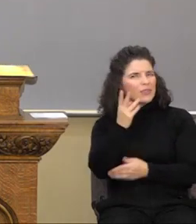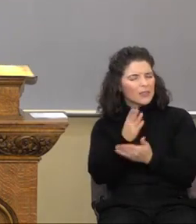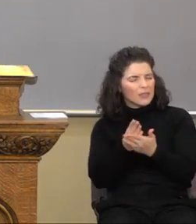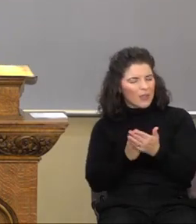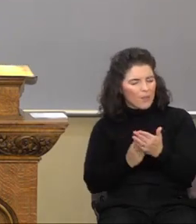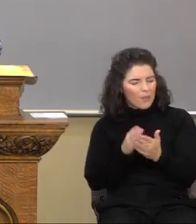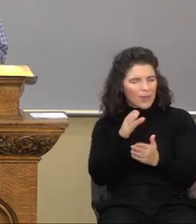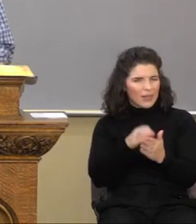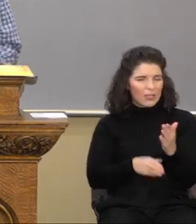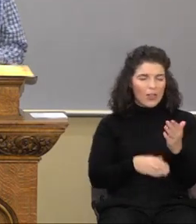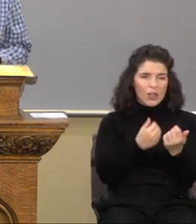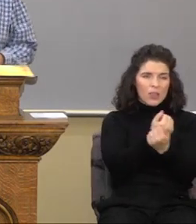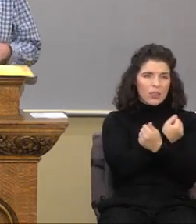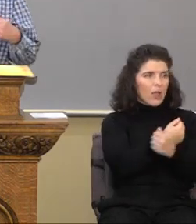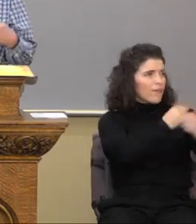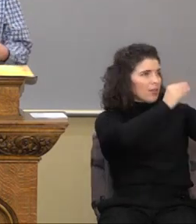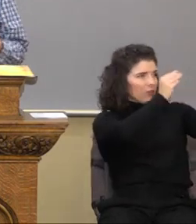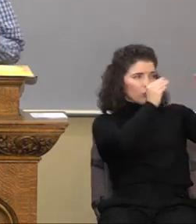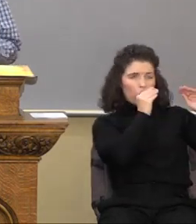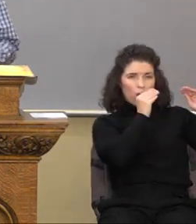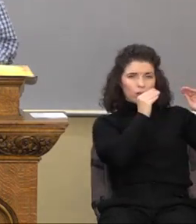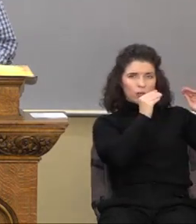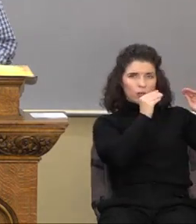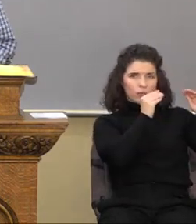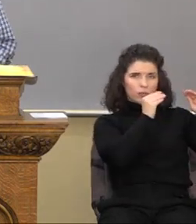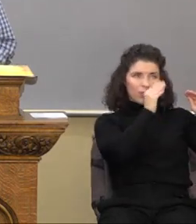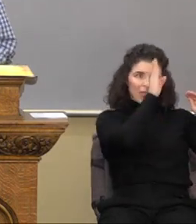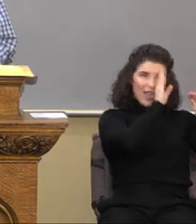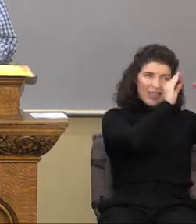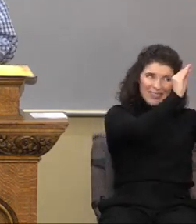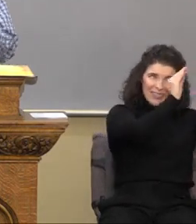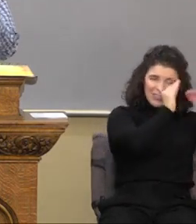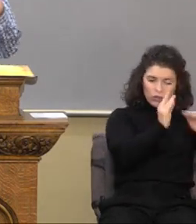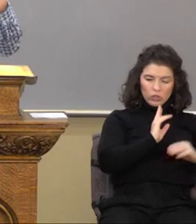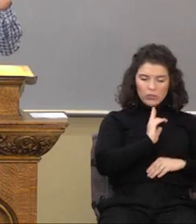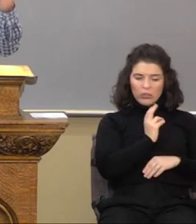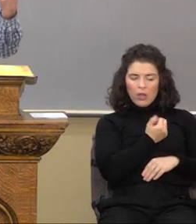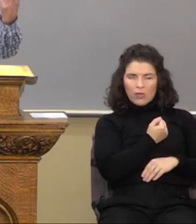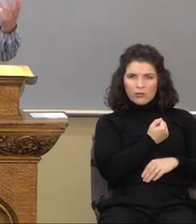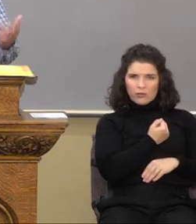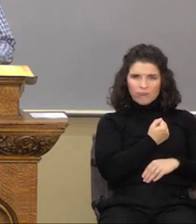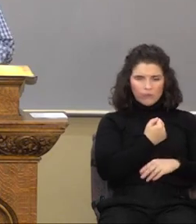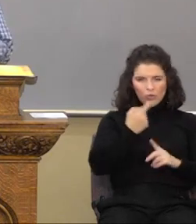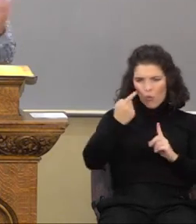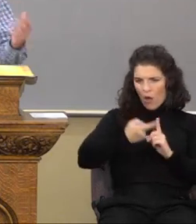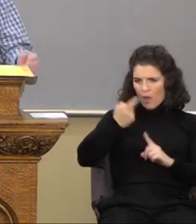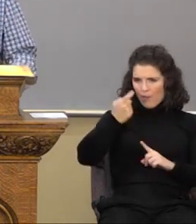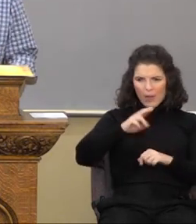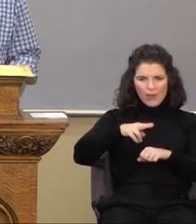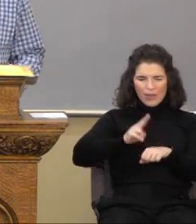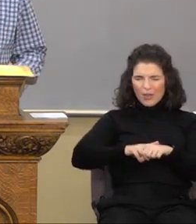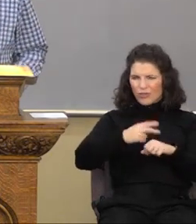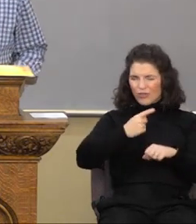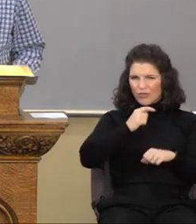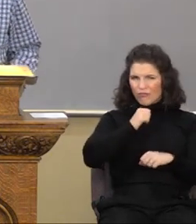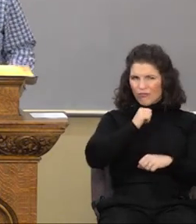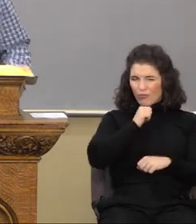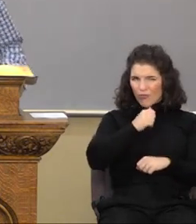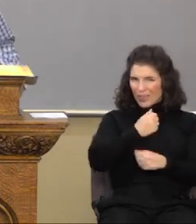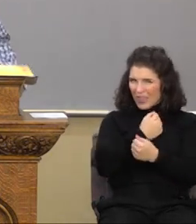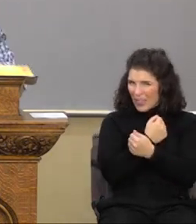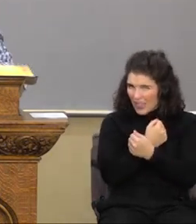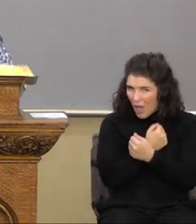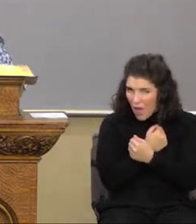taught. God teaches us how we by nature don't really love. In fact, many of us don't really like